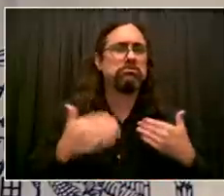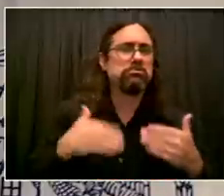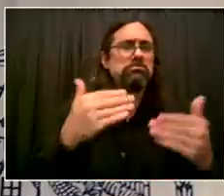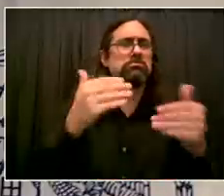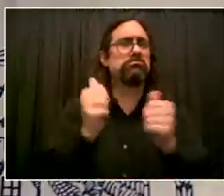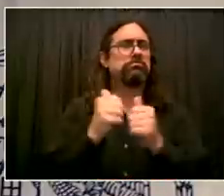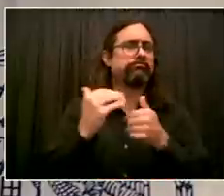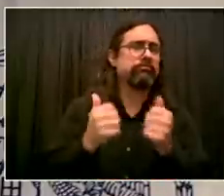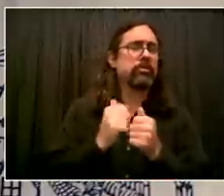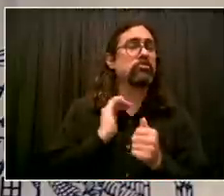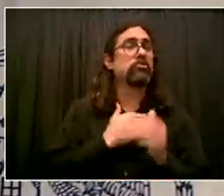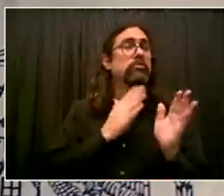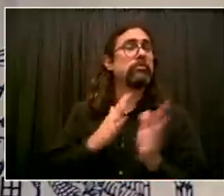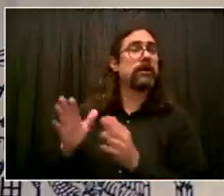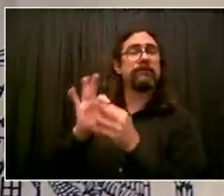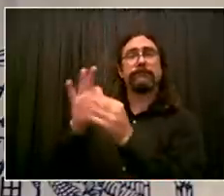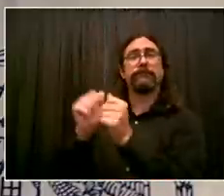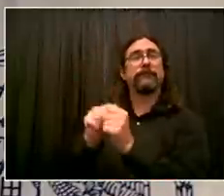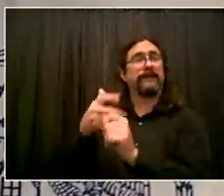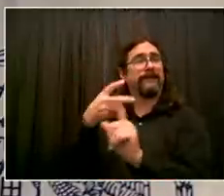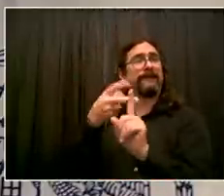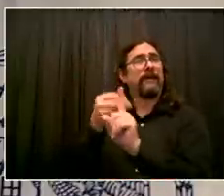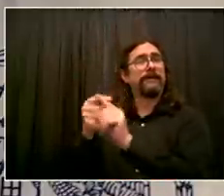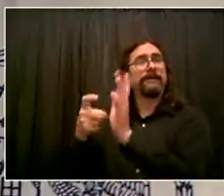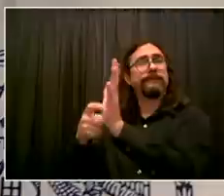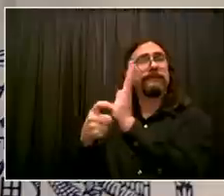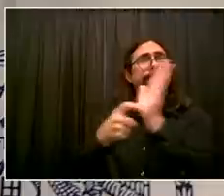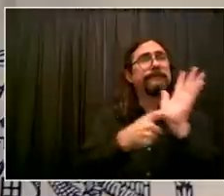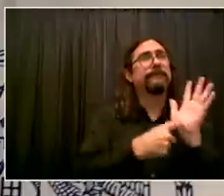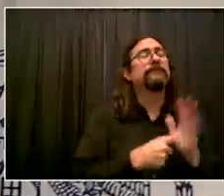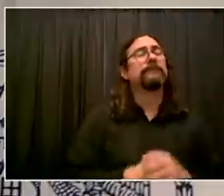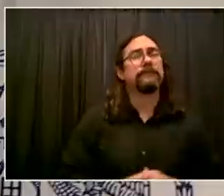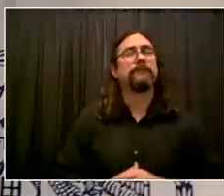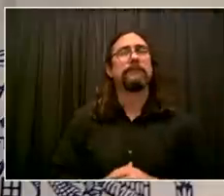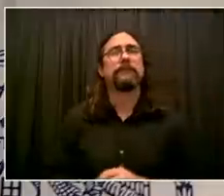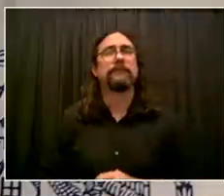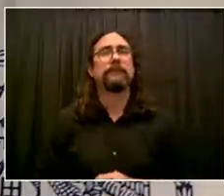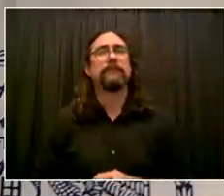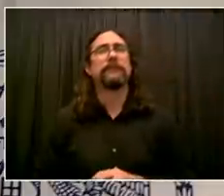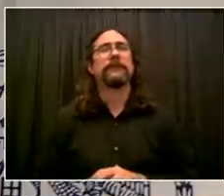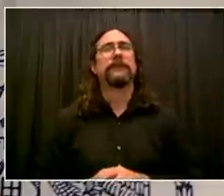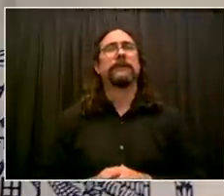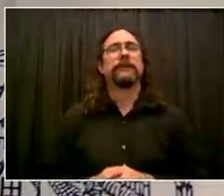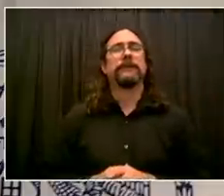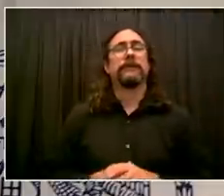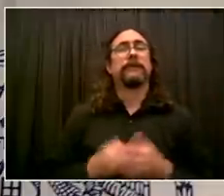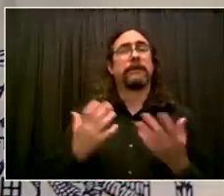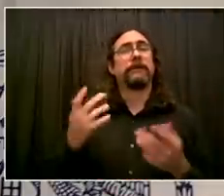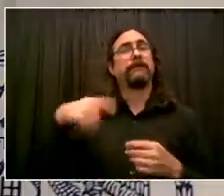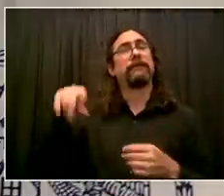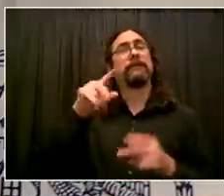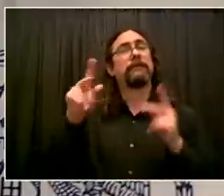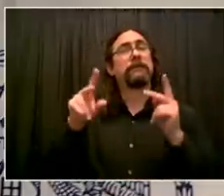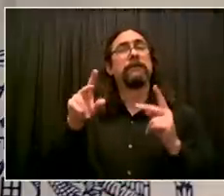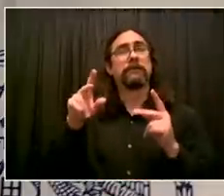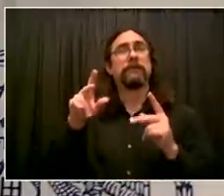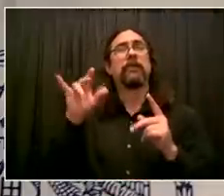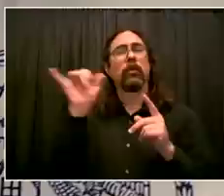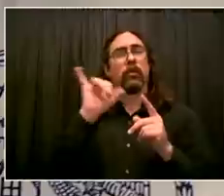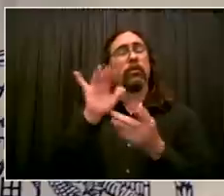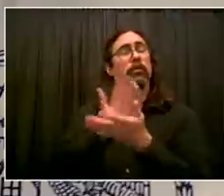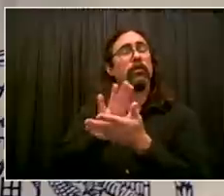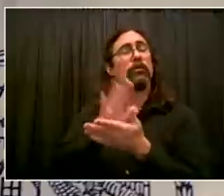now, you either have to be vaccinated or you have to be getting that weekly test. We expect as early as the end of this week that we'll be going to the full